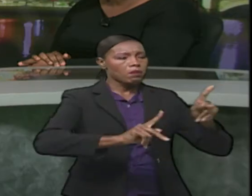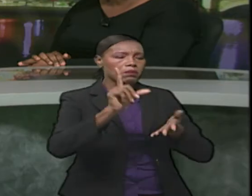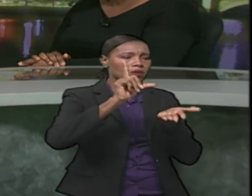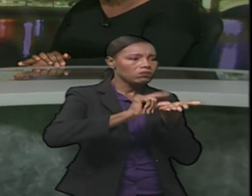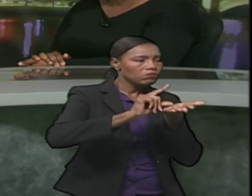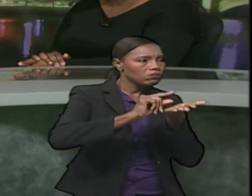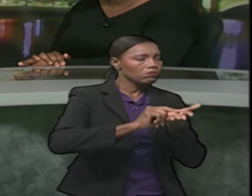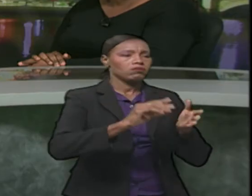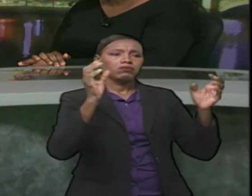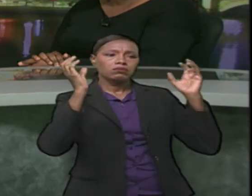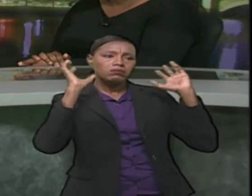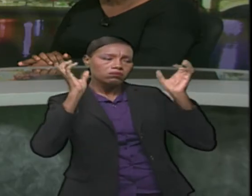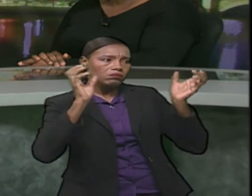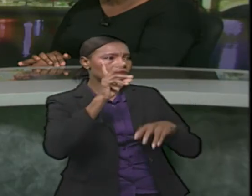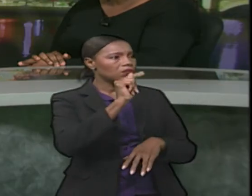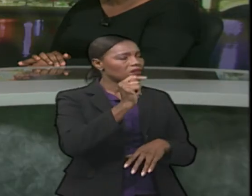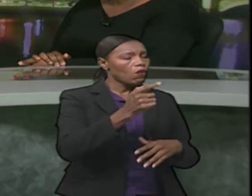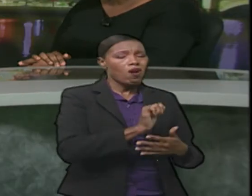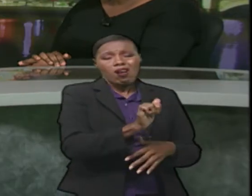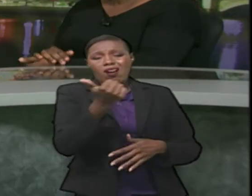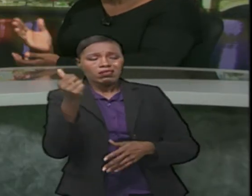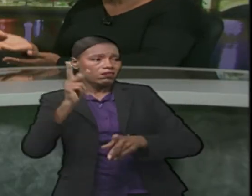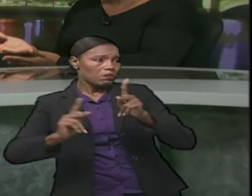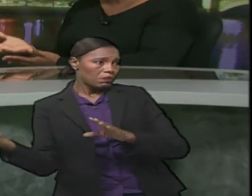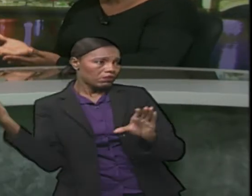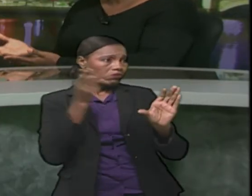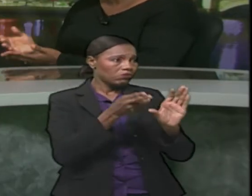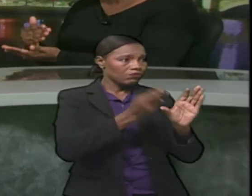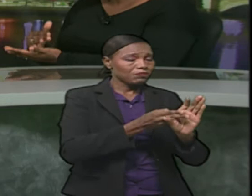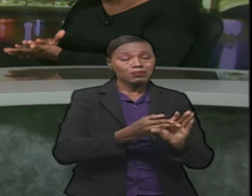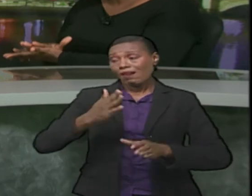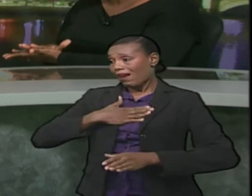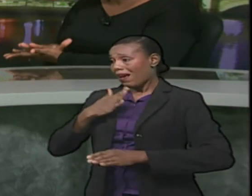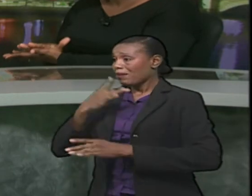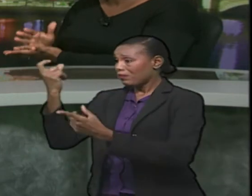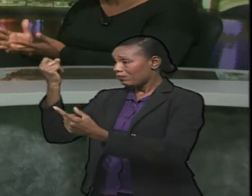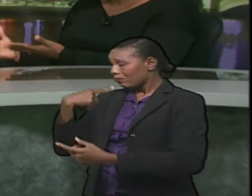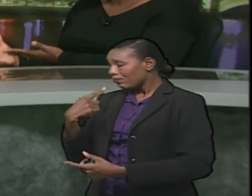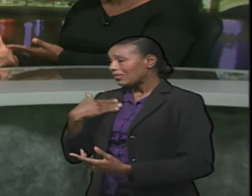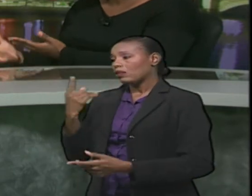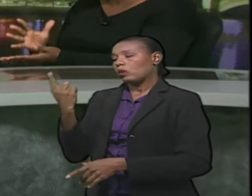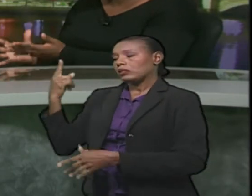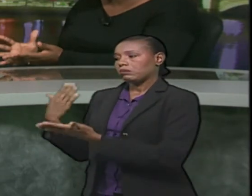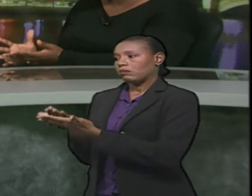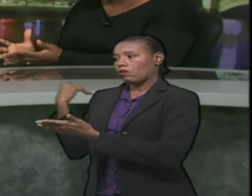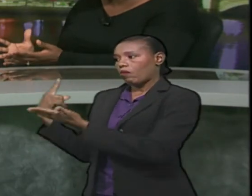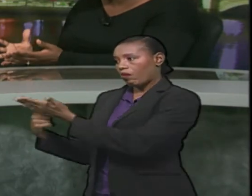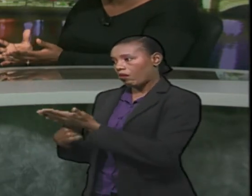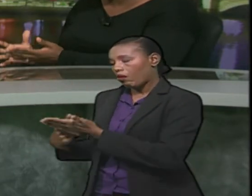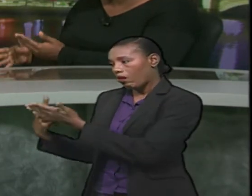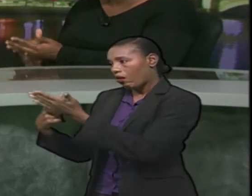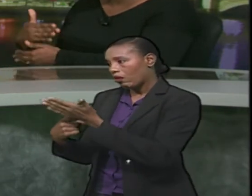suggests, the name now suggests or will it be open to other media workers? I'm so glad you asked that. That is actually one of the things that was discussed at the informal